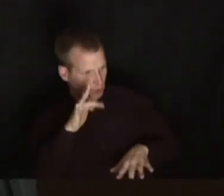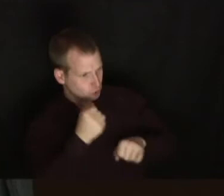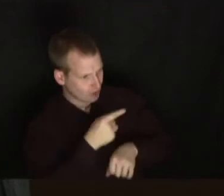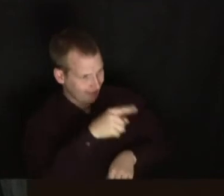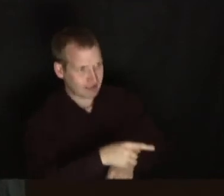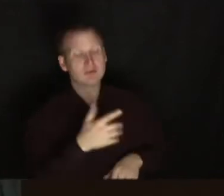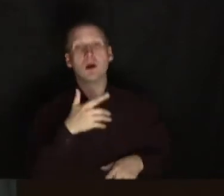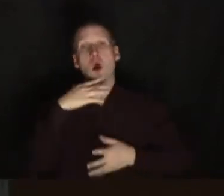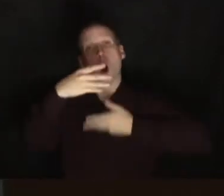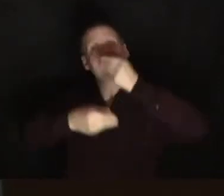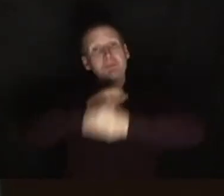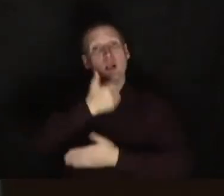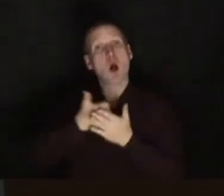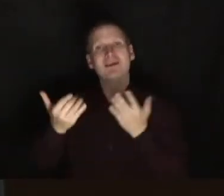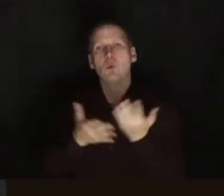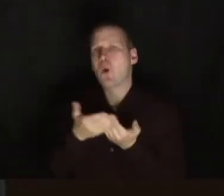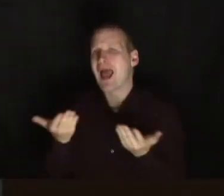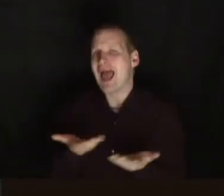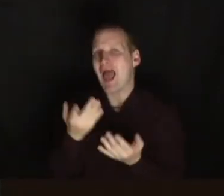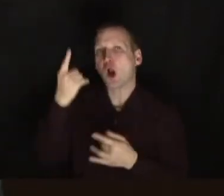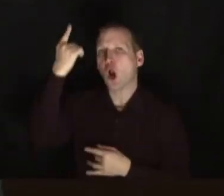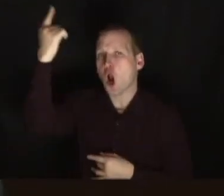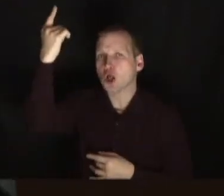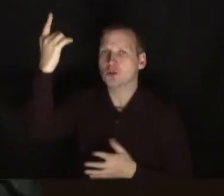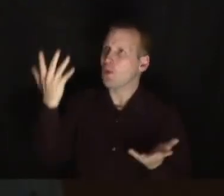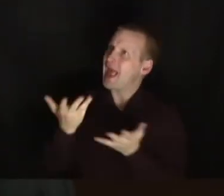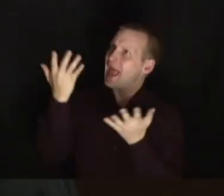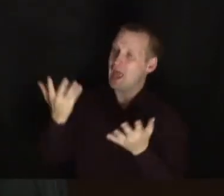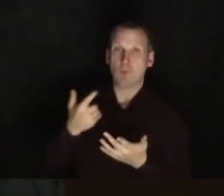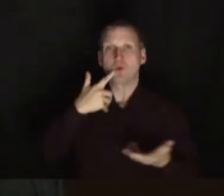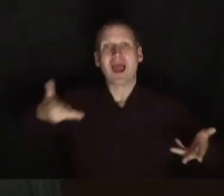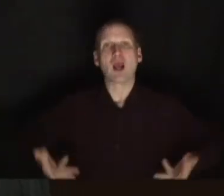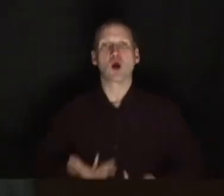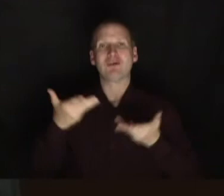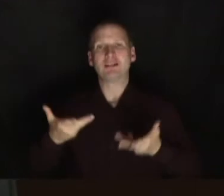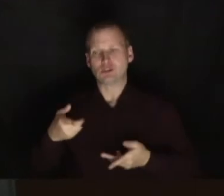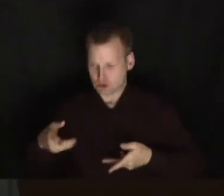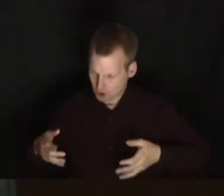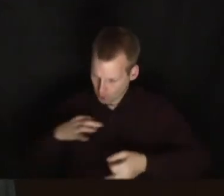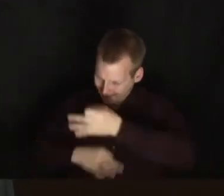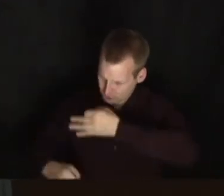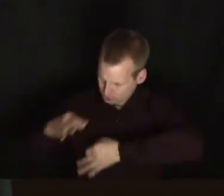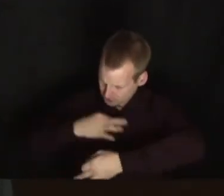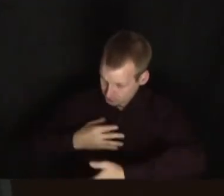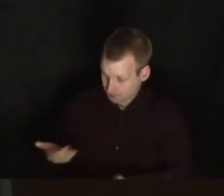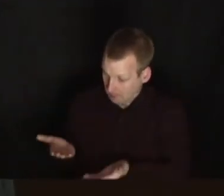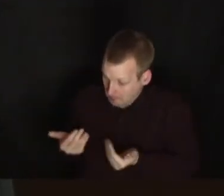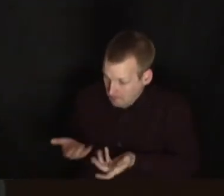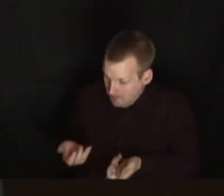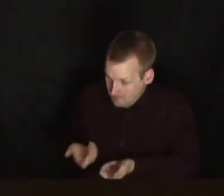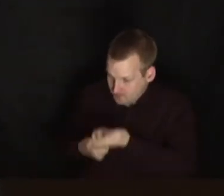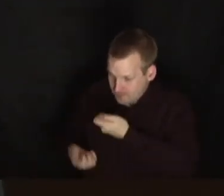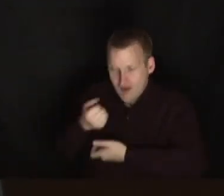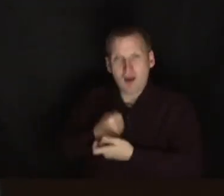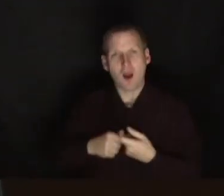don't always explain to them where God is in life. We don't always encourage their questions and explore those with them. We don't point things